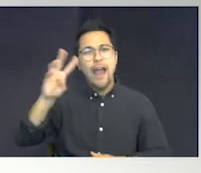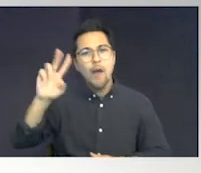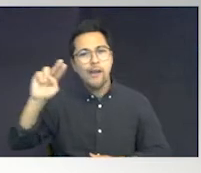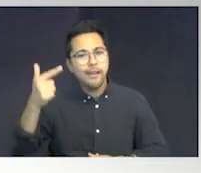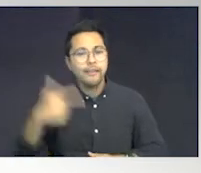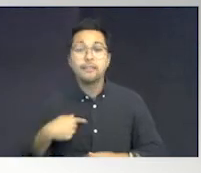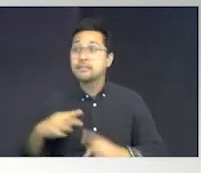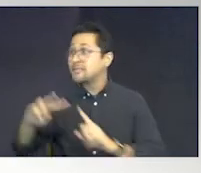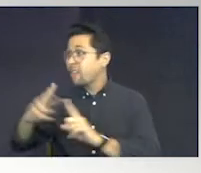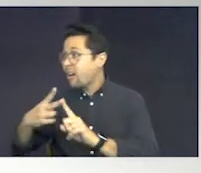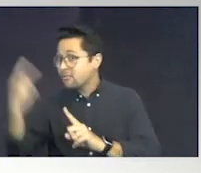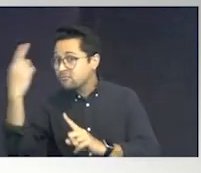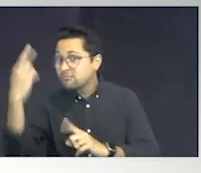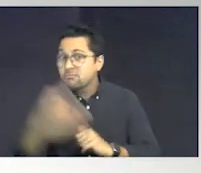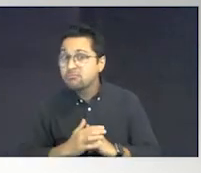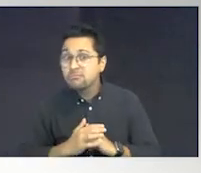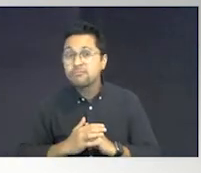two is?